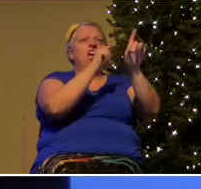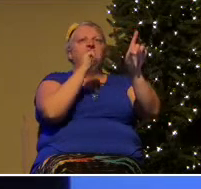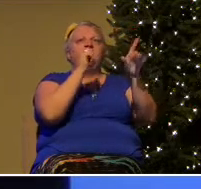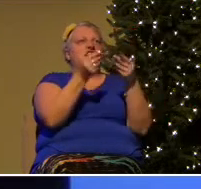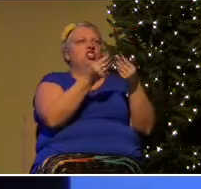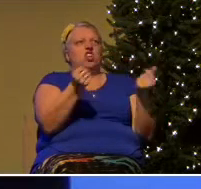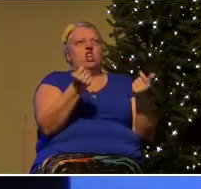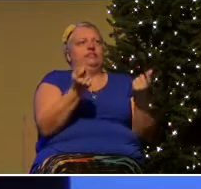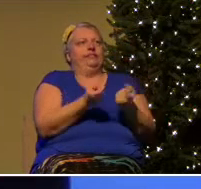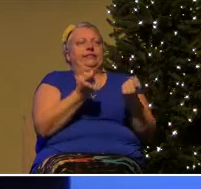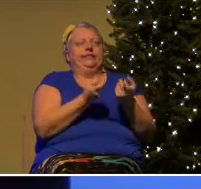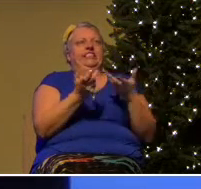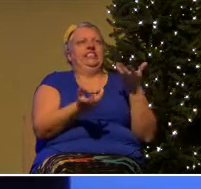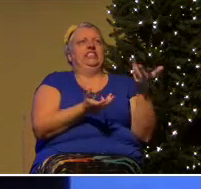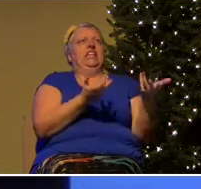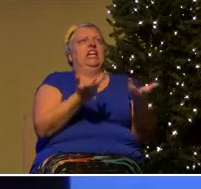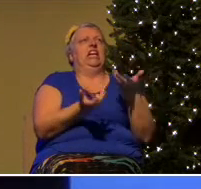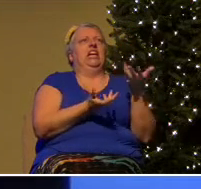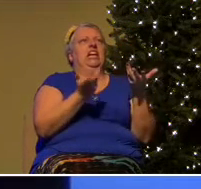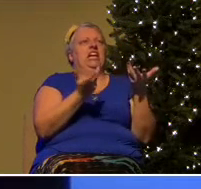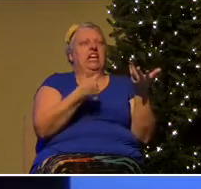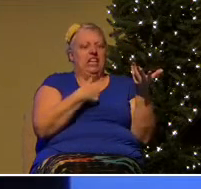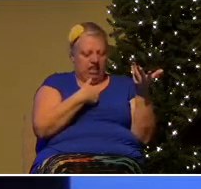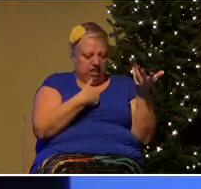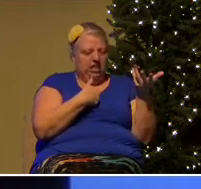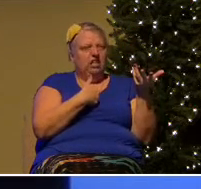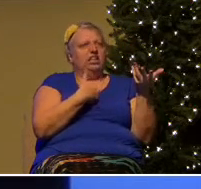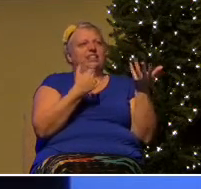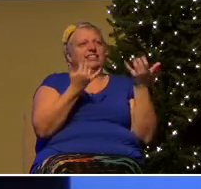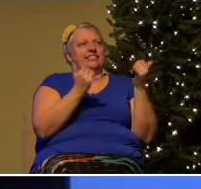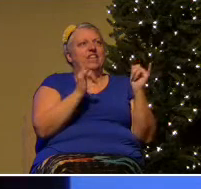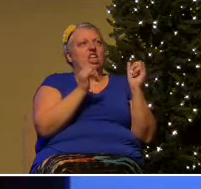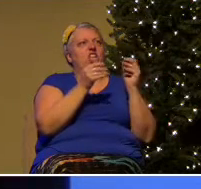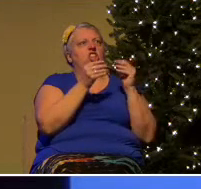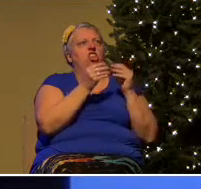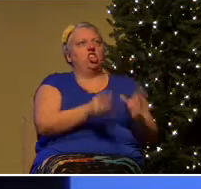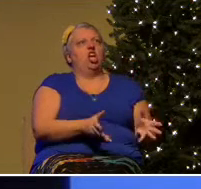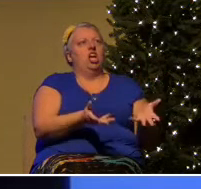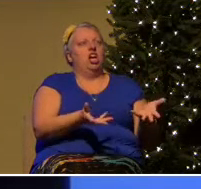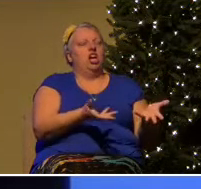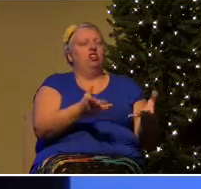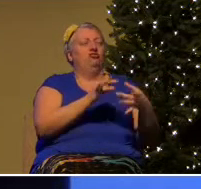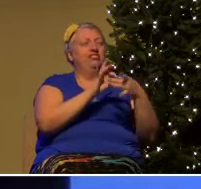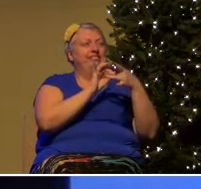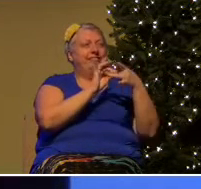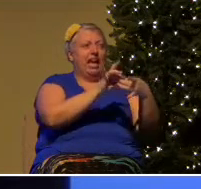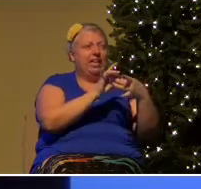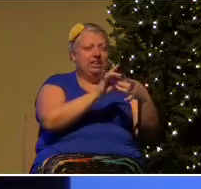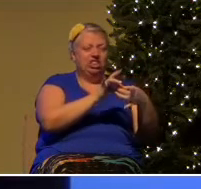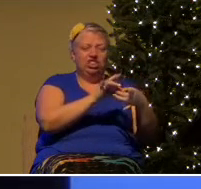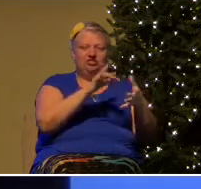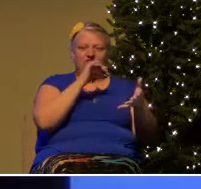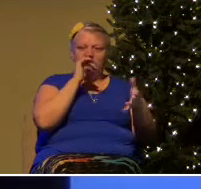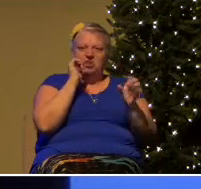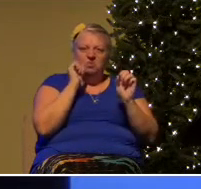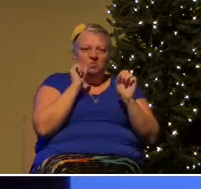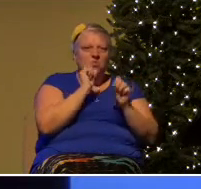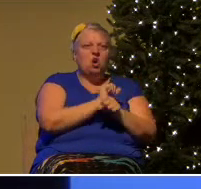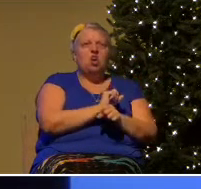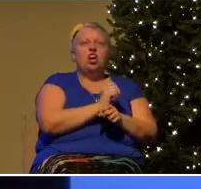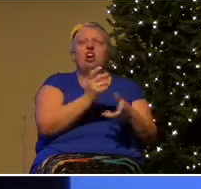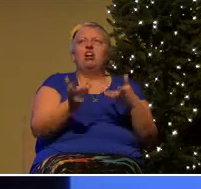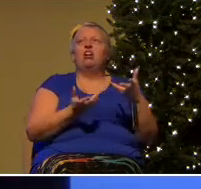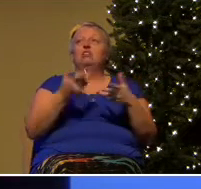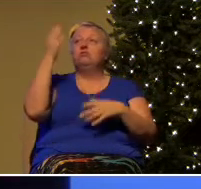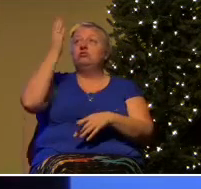sin and ultimately leaves us hanging. Relationships alone don't do it God's answer is